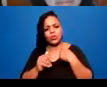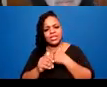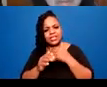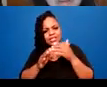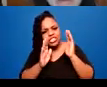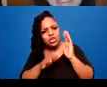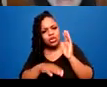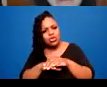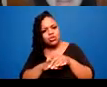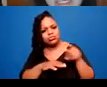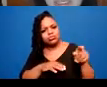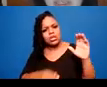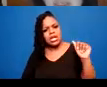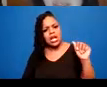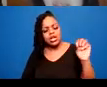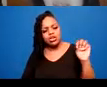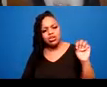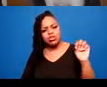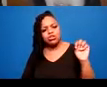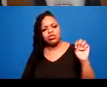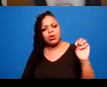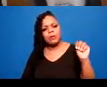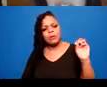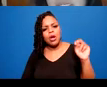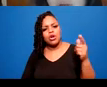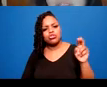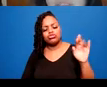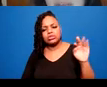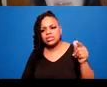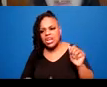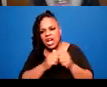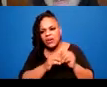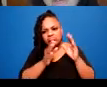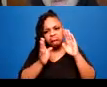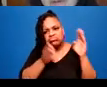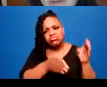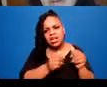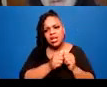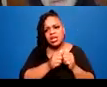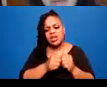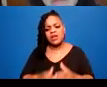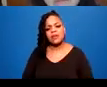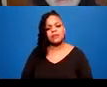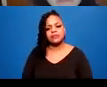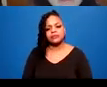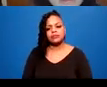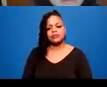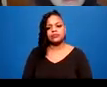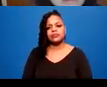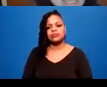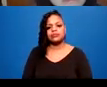And then only holding space for collective trauma when we absolutely